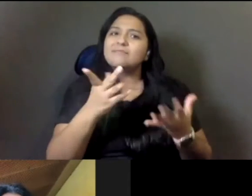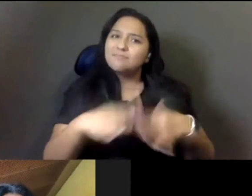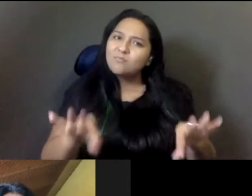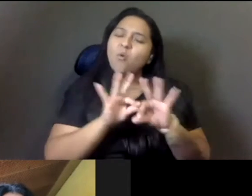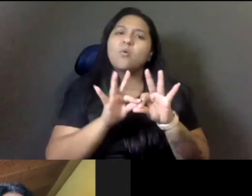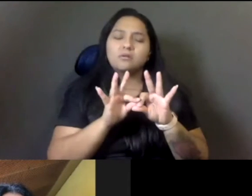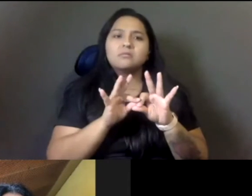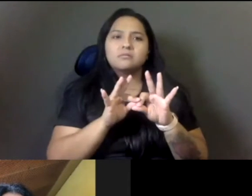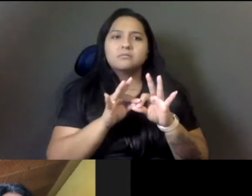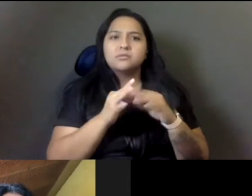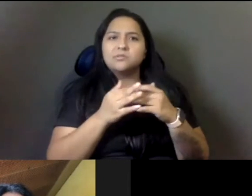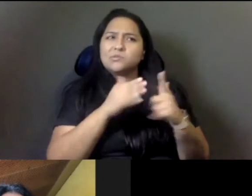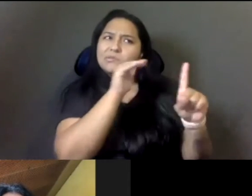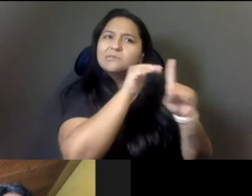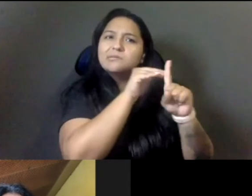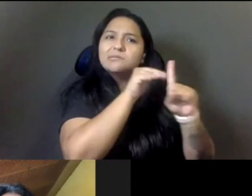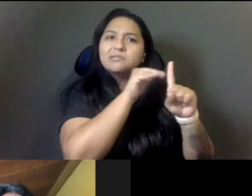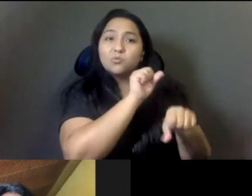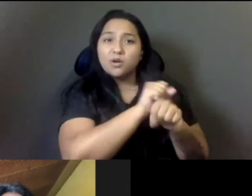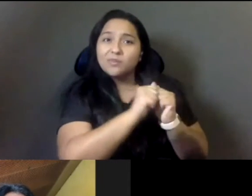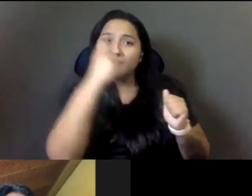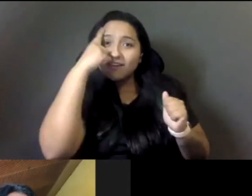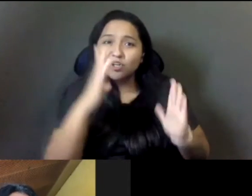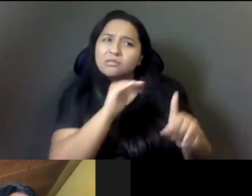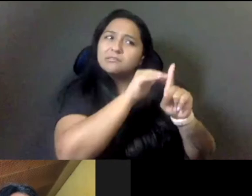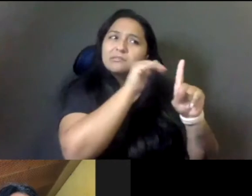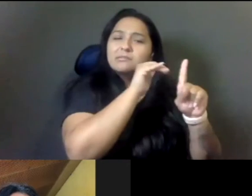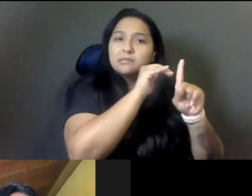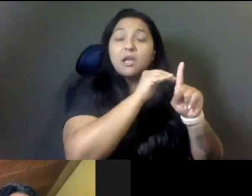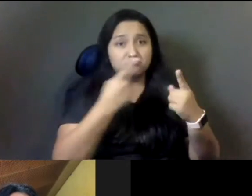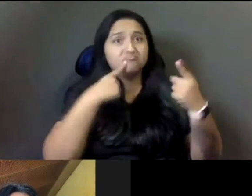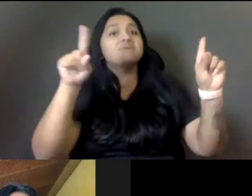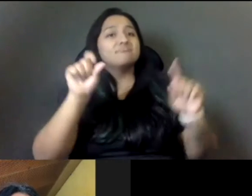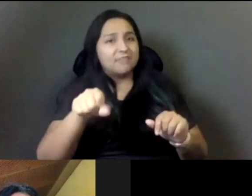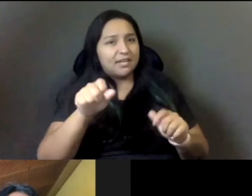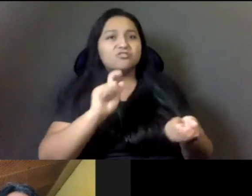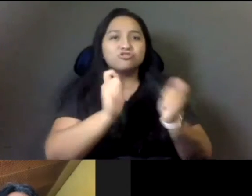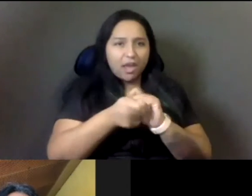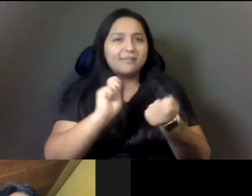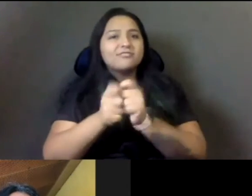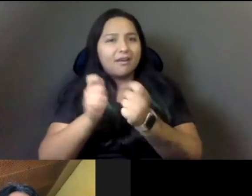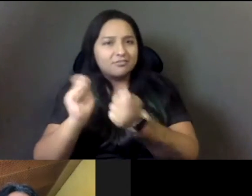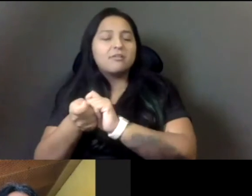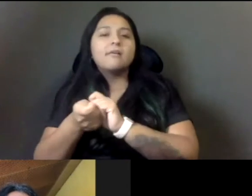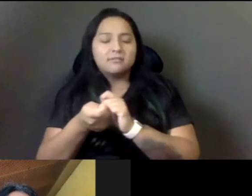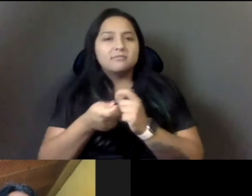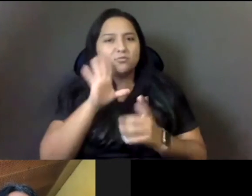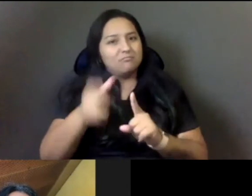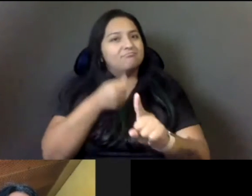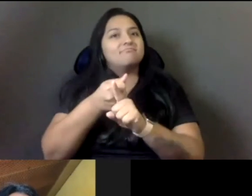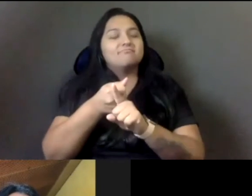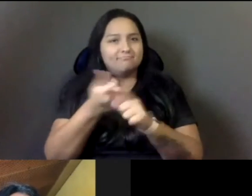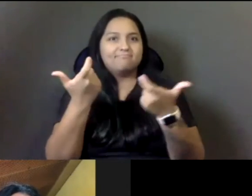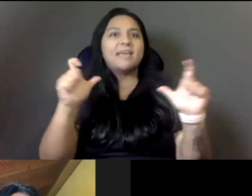working in partnership with the governor to make sure that, that things change is really what's going to make a difference. And so, you know, when I ran, I ran,